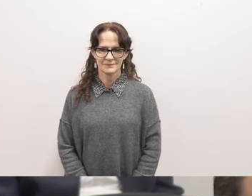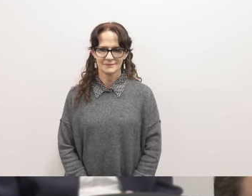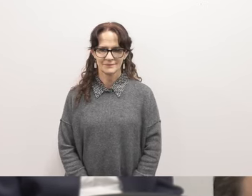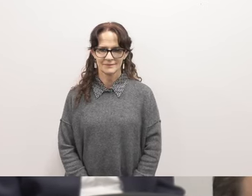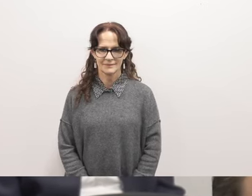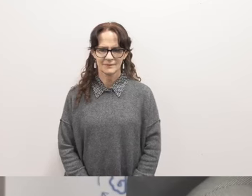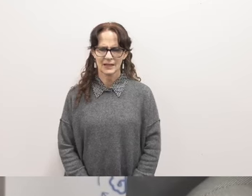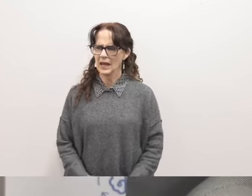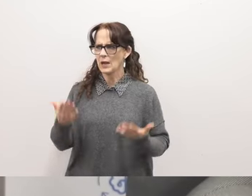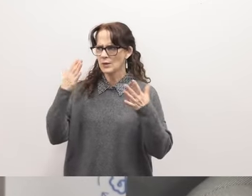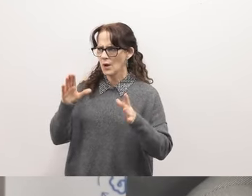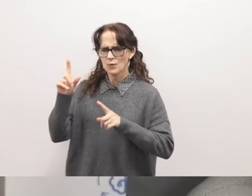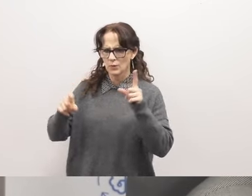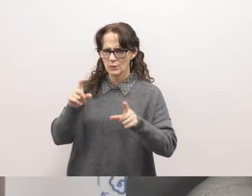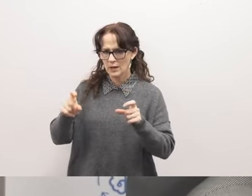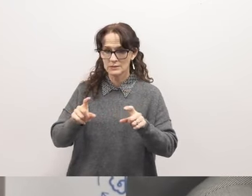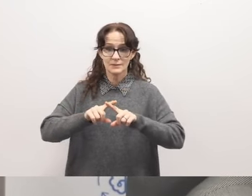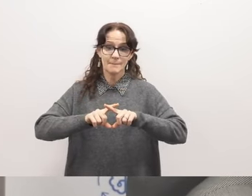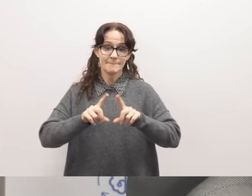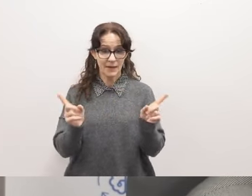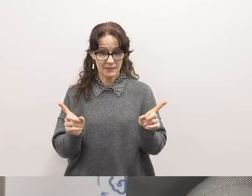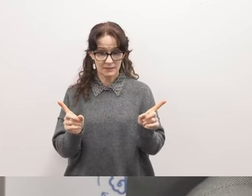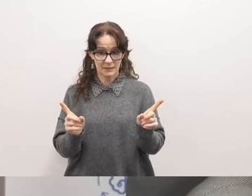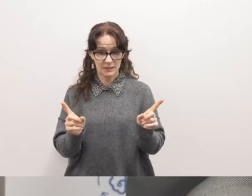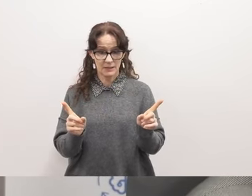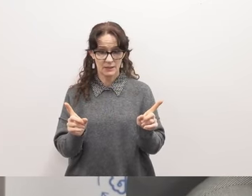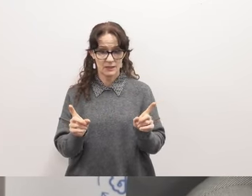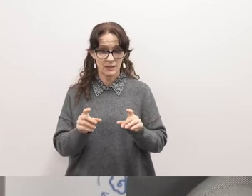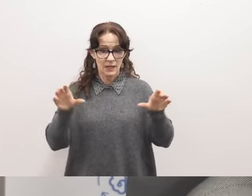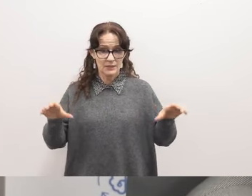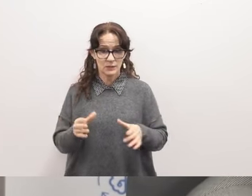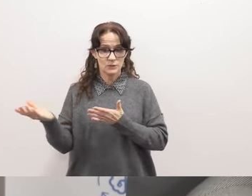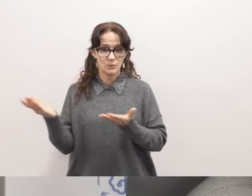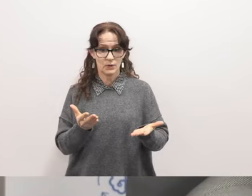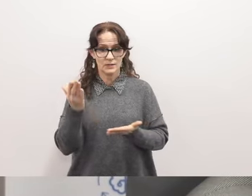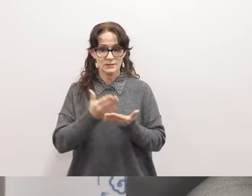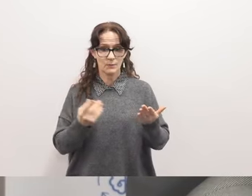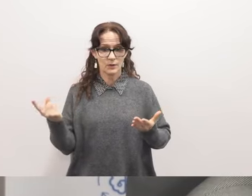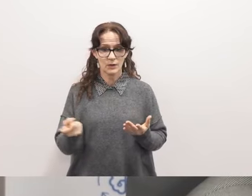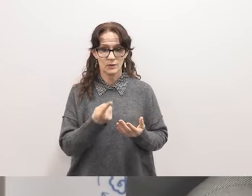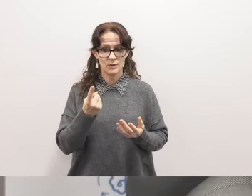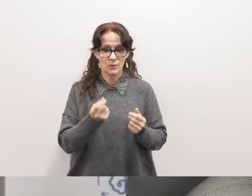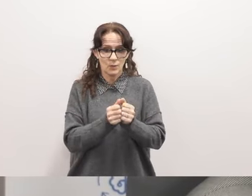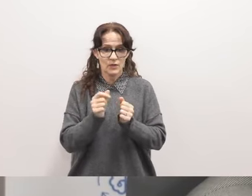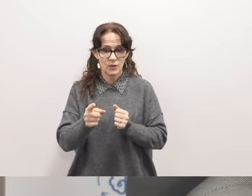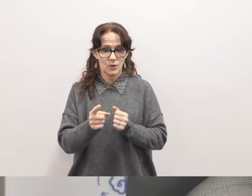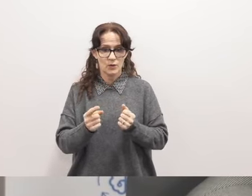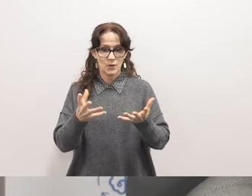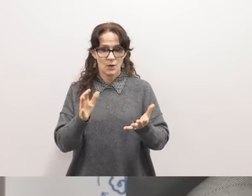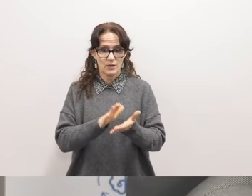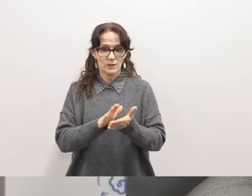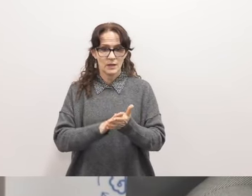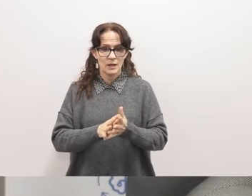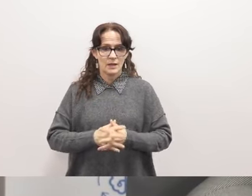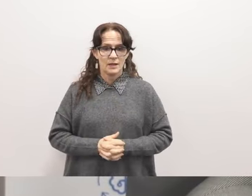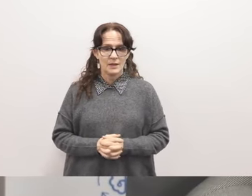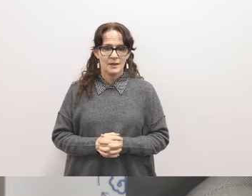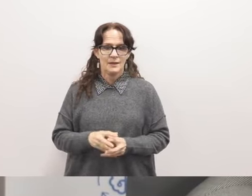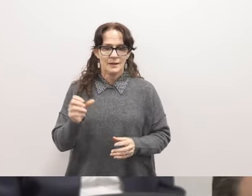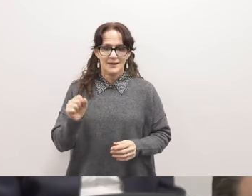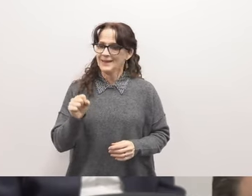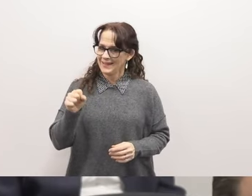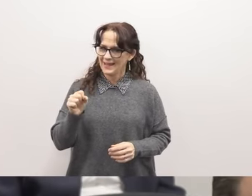i don't know if we have questions for you but um did you bring somebody with you um that you'd like to acknowledge yes